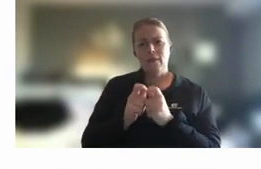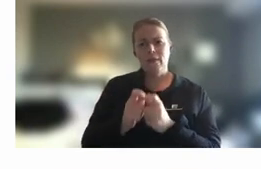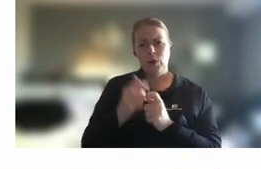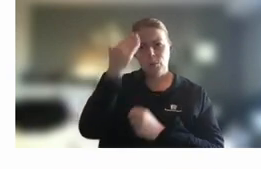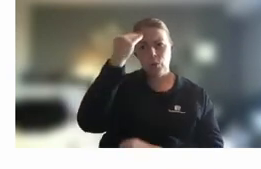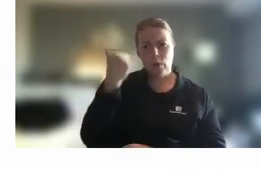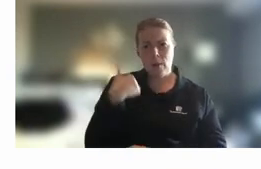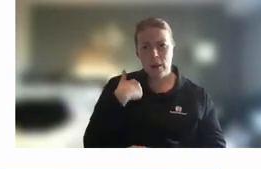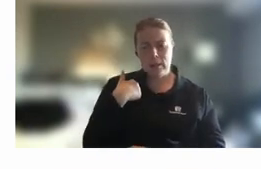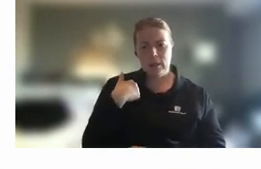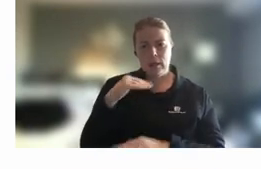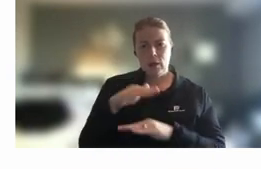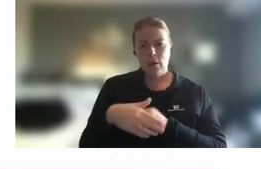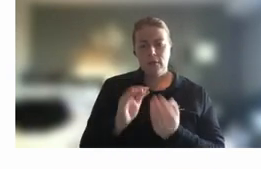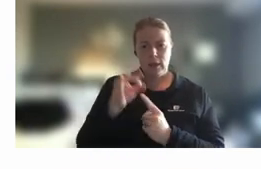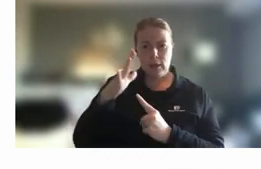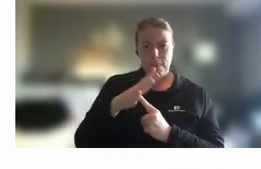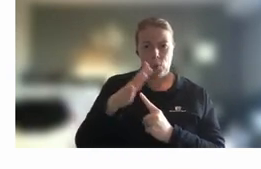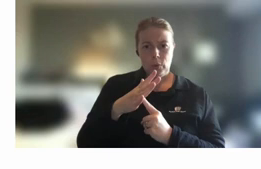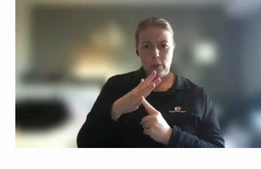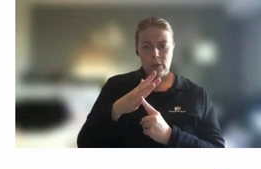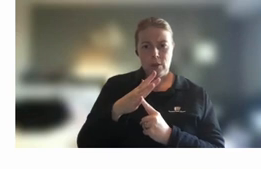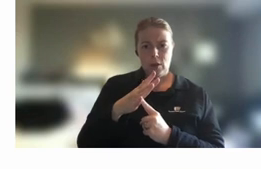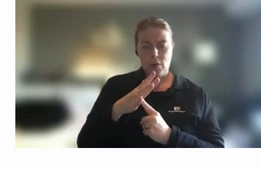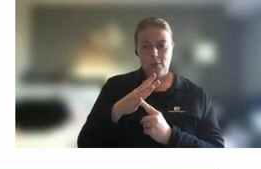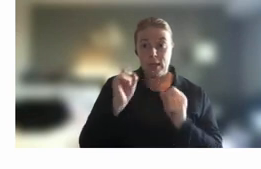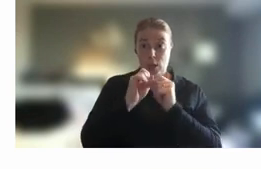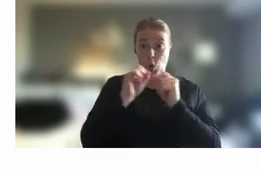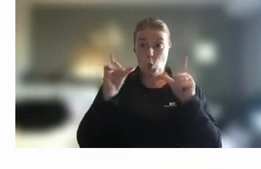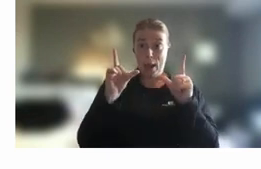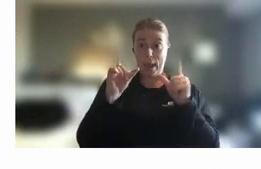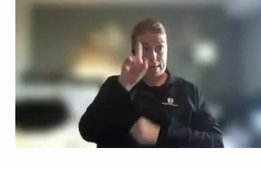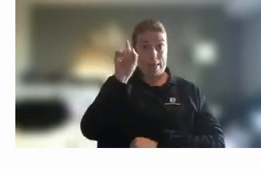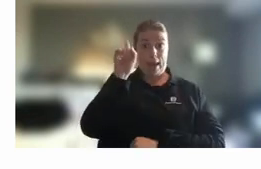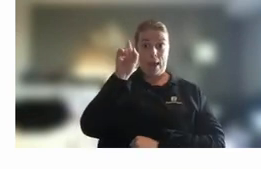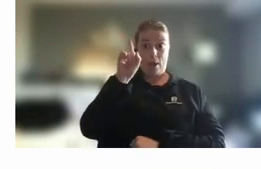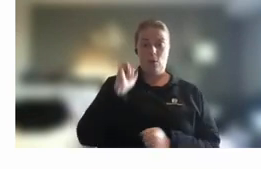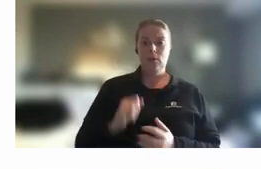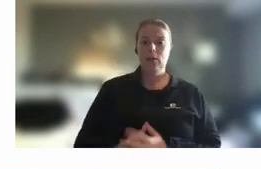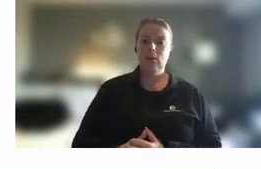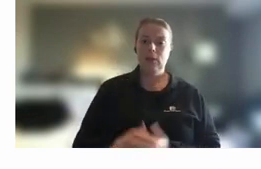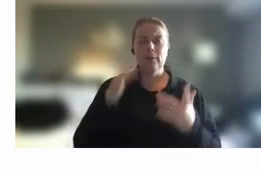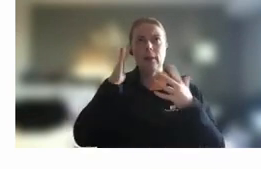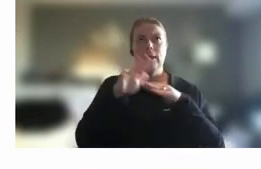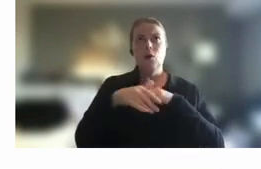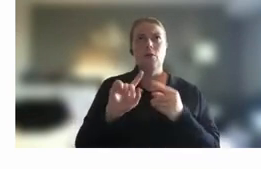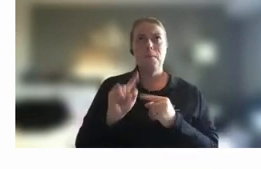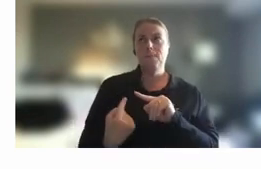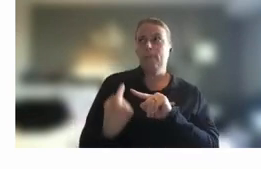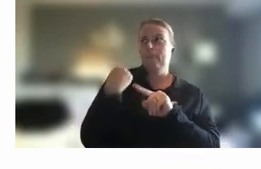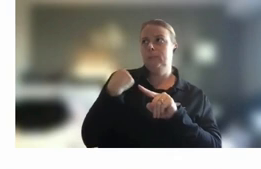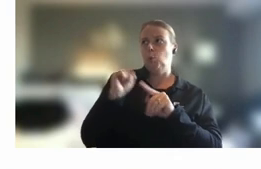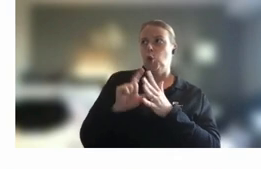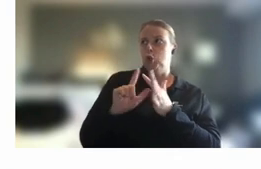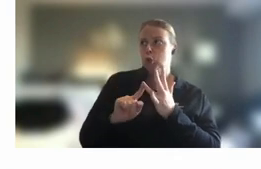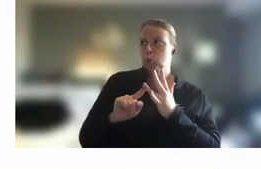about the importance of being in the present you know thinking about what you've done and and what's